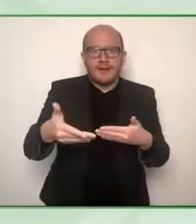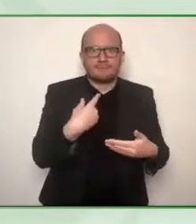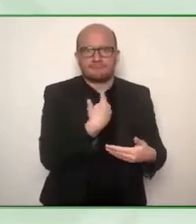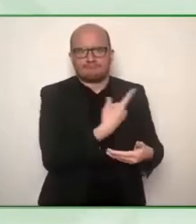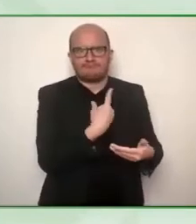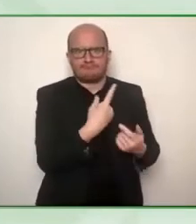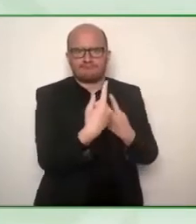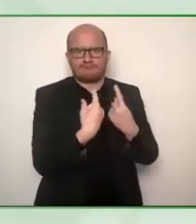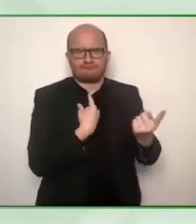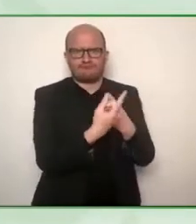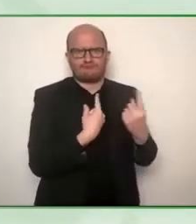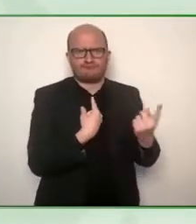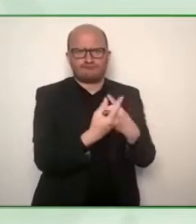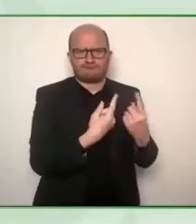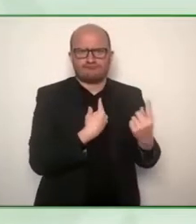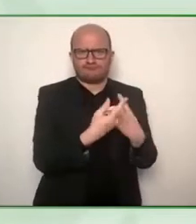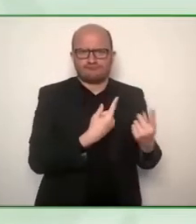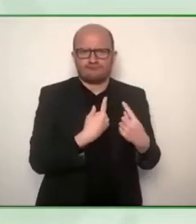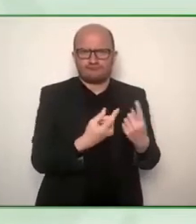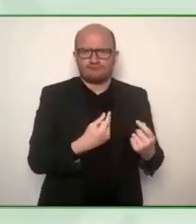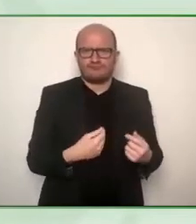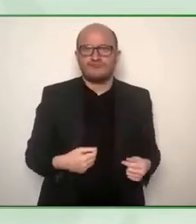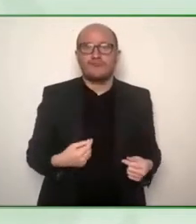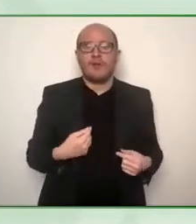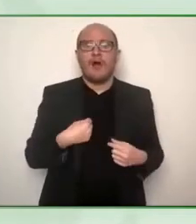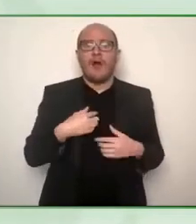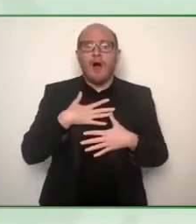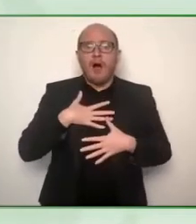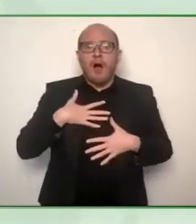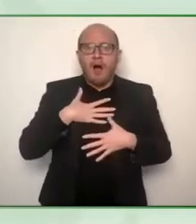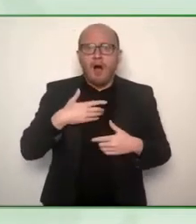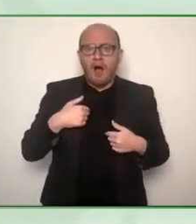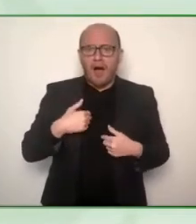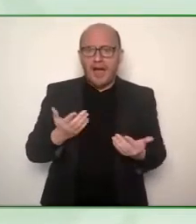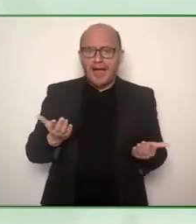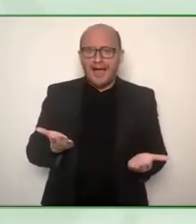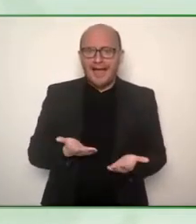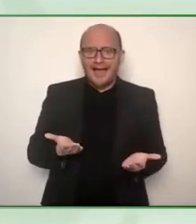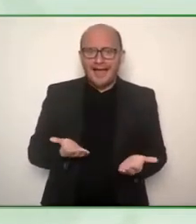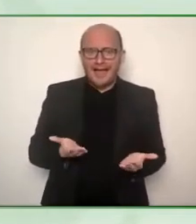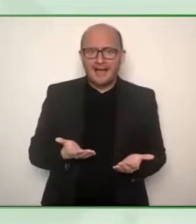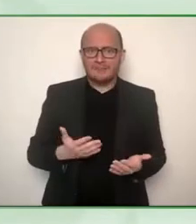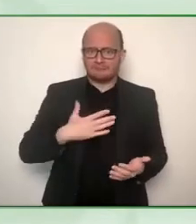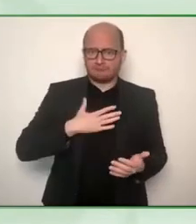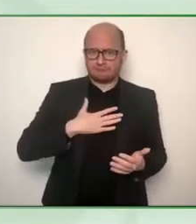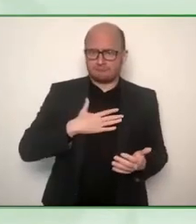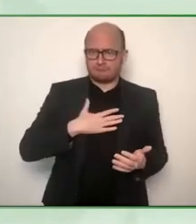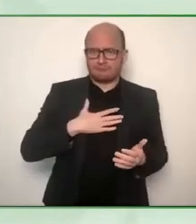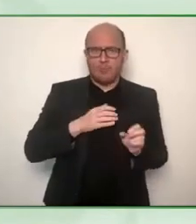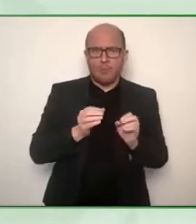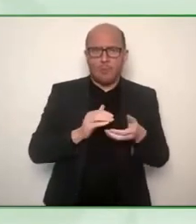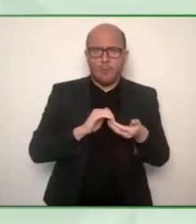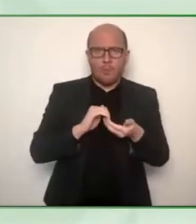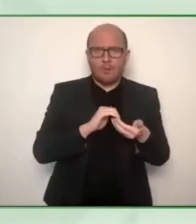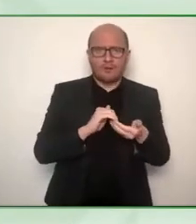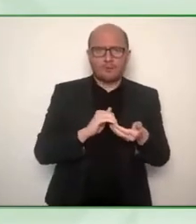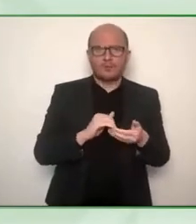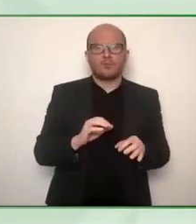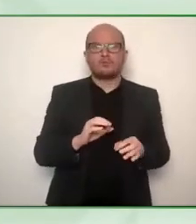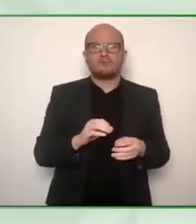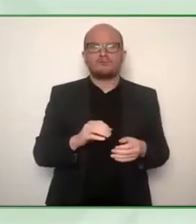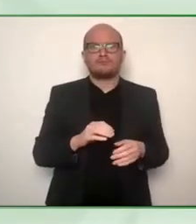Xero conference here at the United Nations. RespectAbility is a nonprofit organization that is led by people with